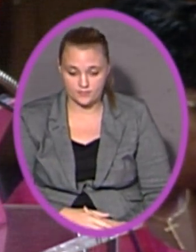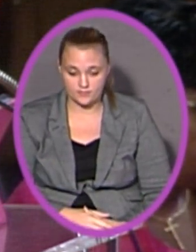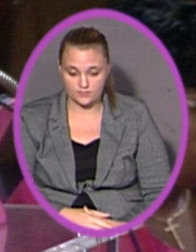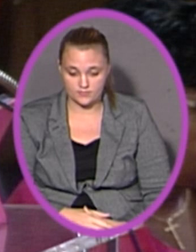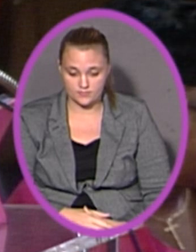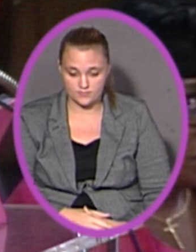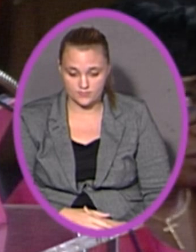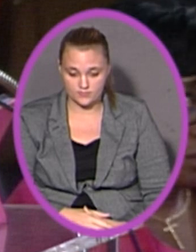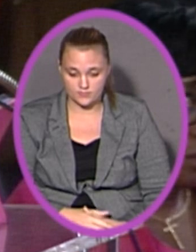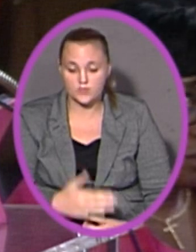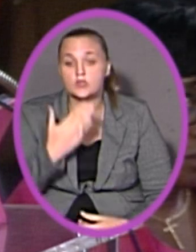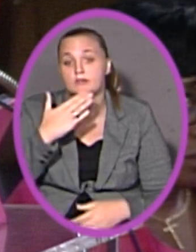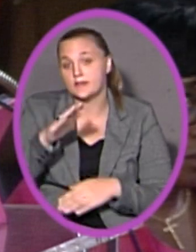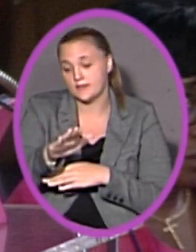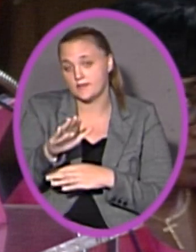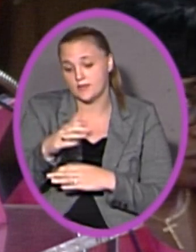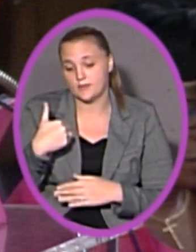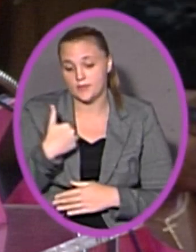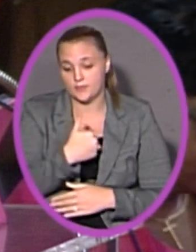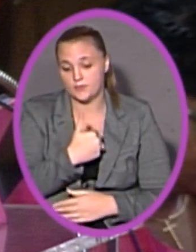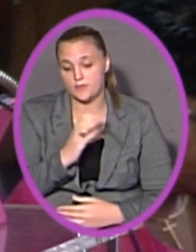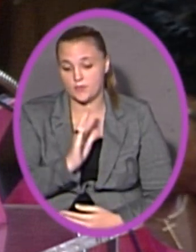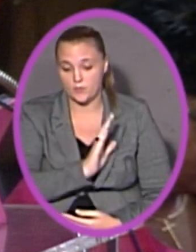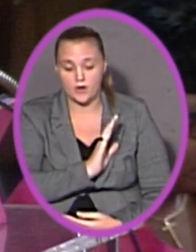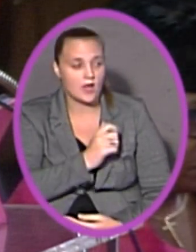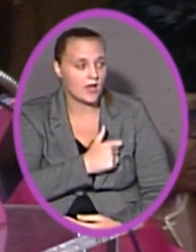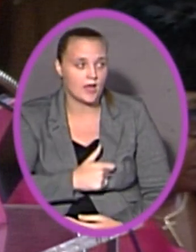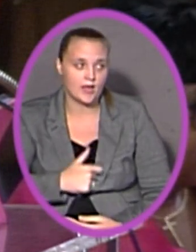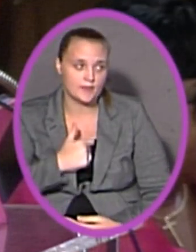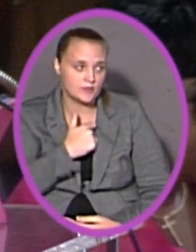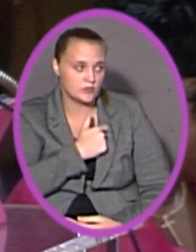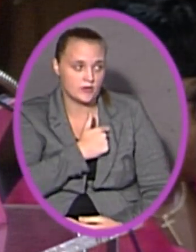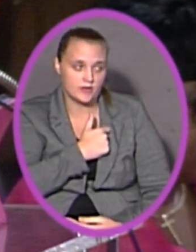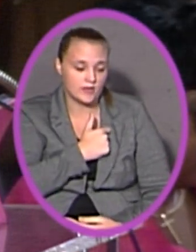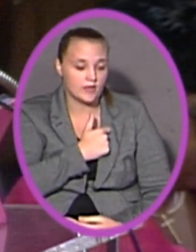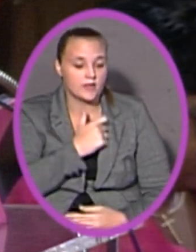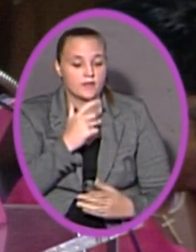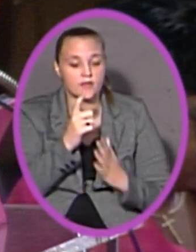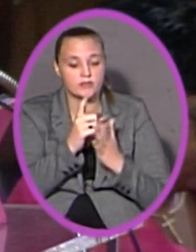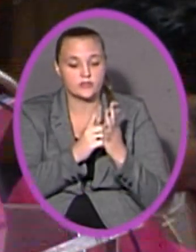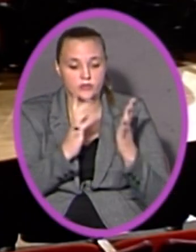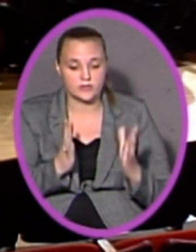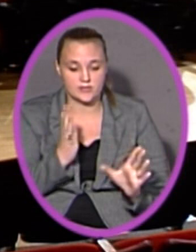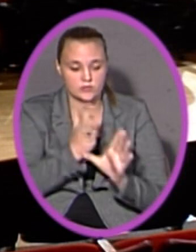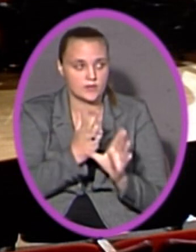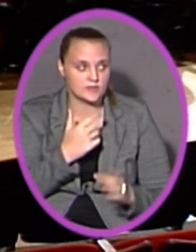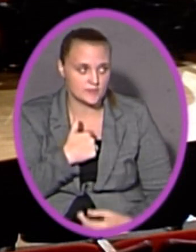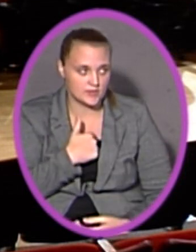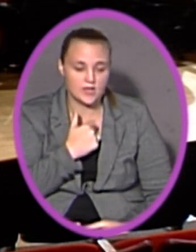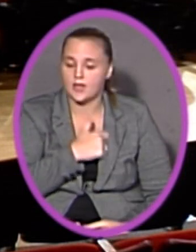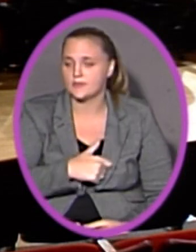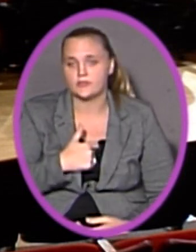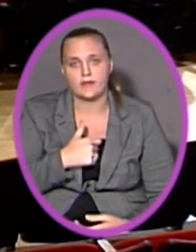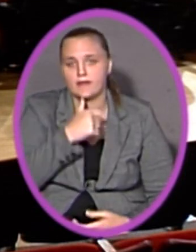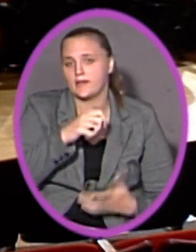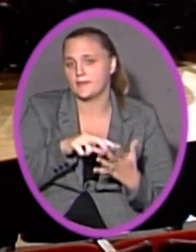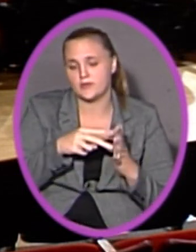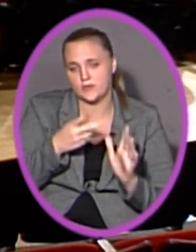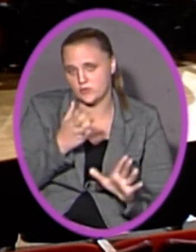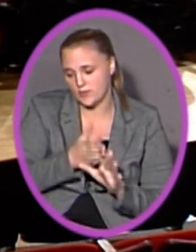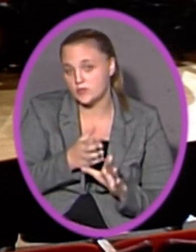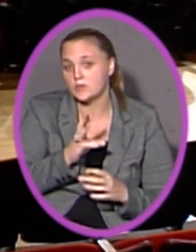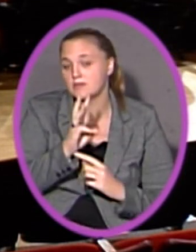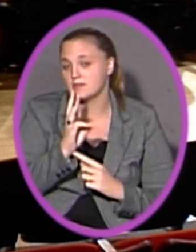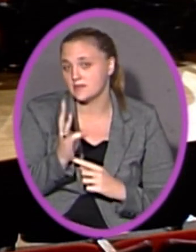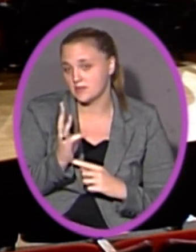Good evening, of the board, teachers. I'm sorry, sir. I'm sorry, ma'am. The attorneys interrupted me. I'm sorry. mean to interrupt. So